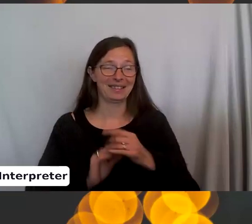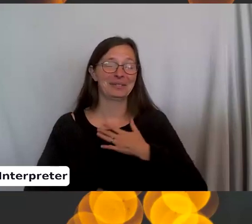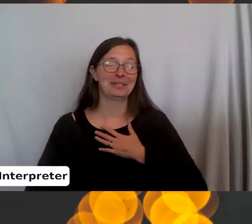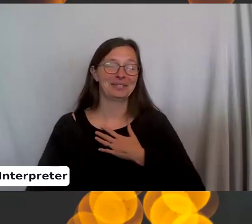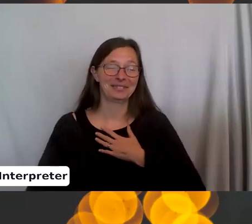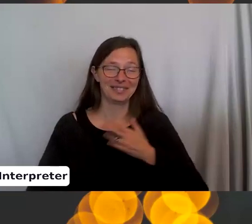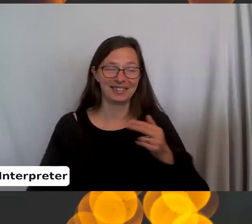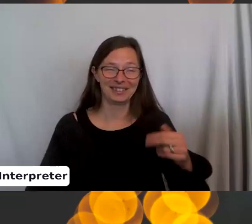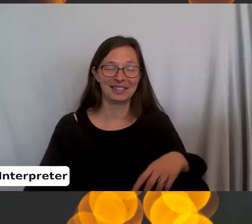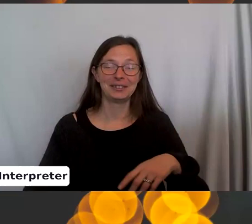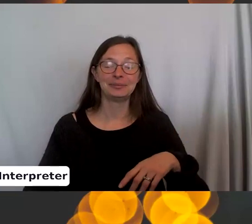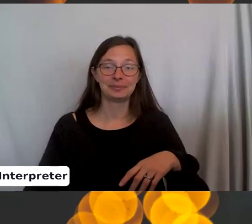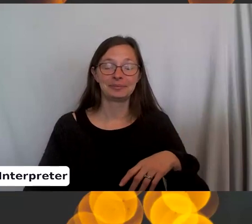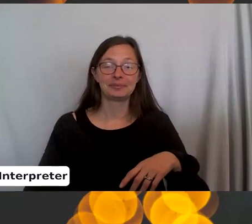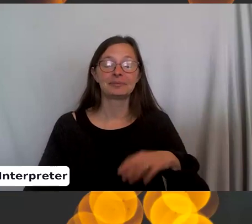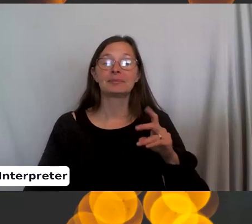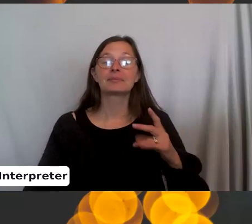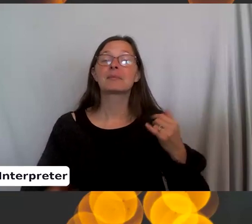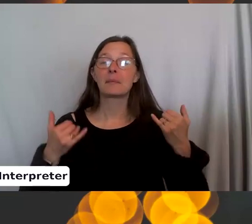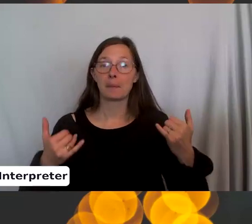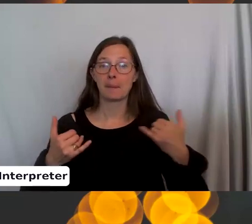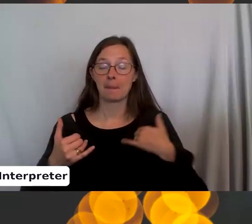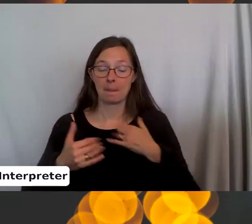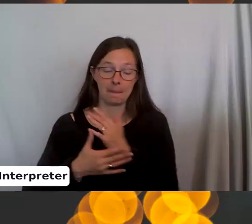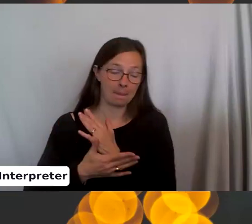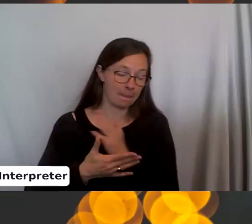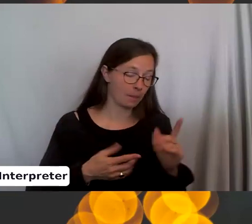All right. So I'm going to go across to the last stitch.